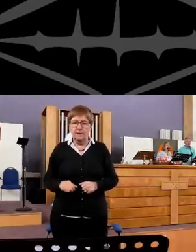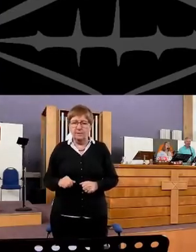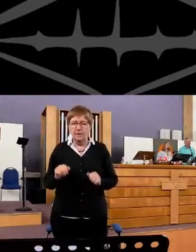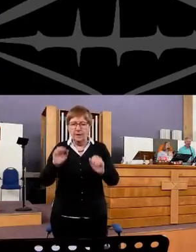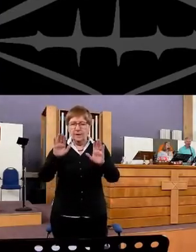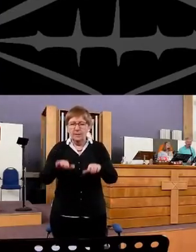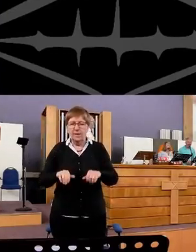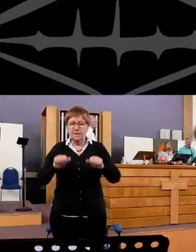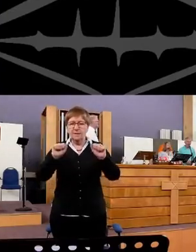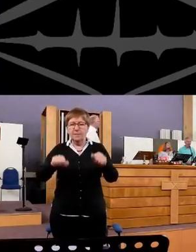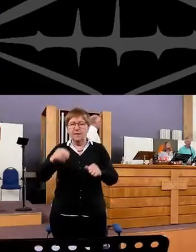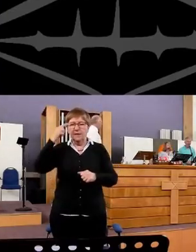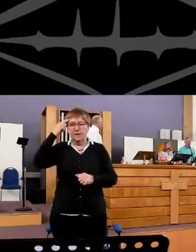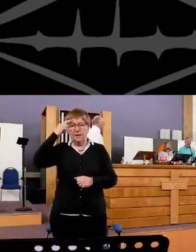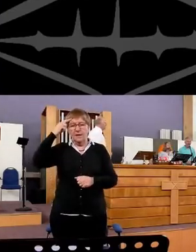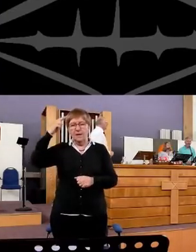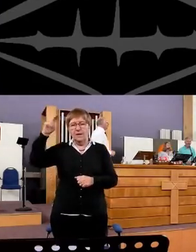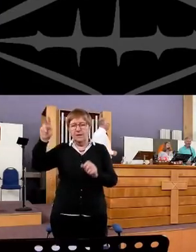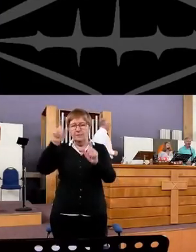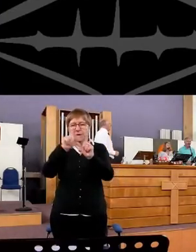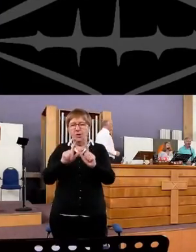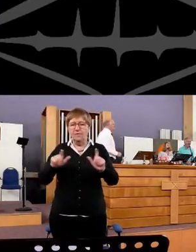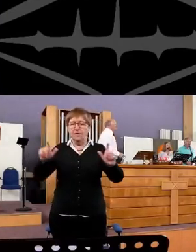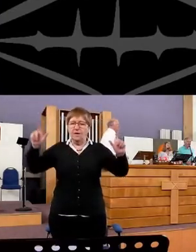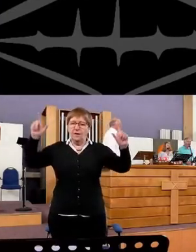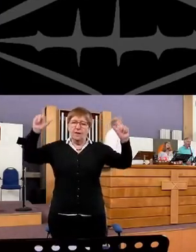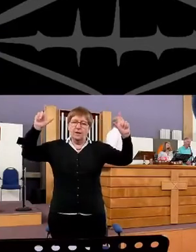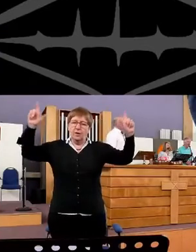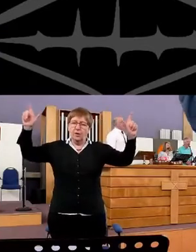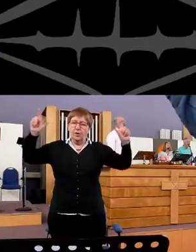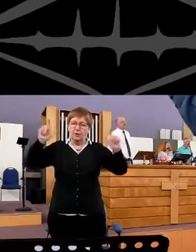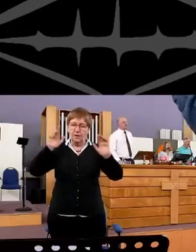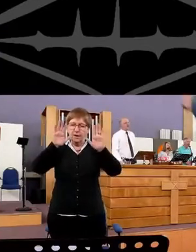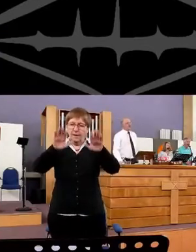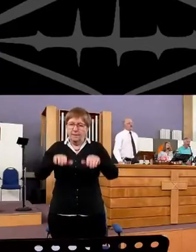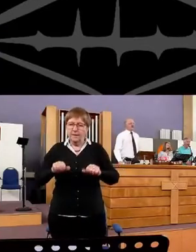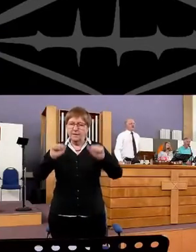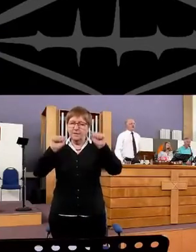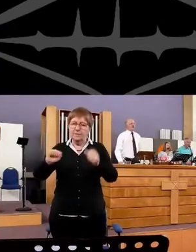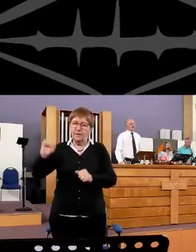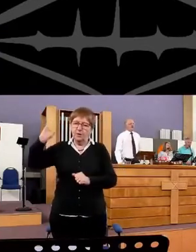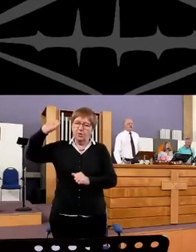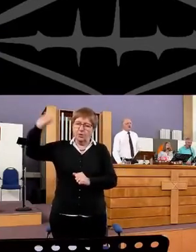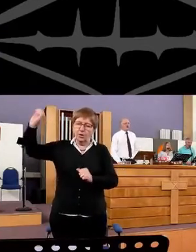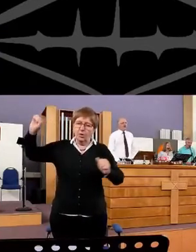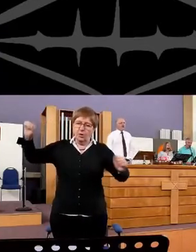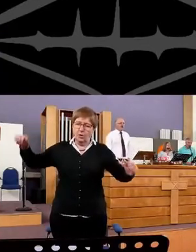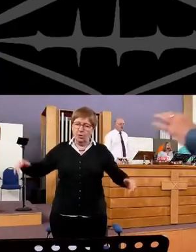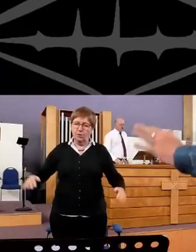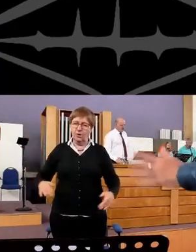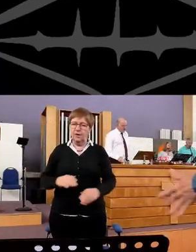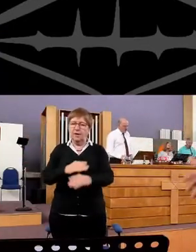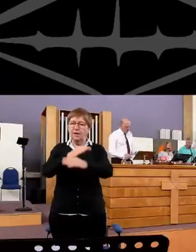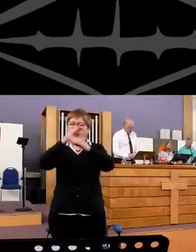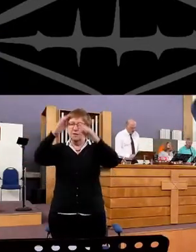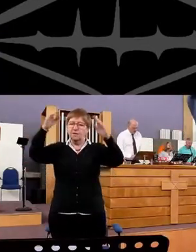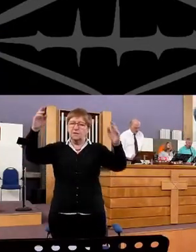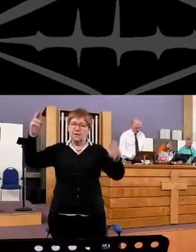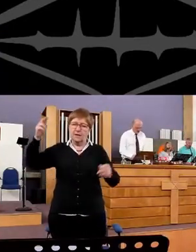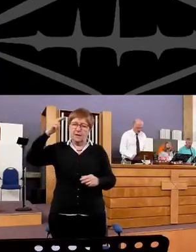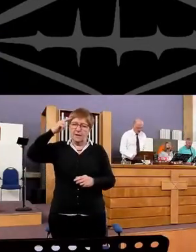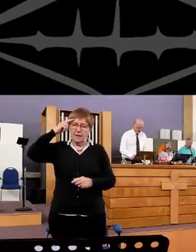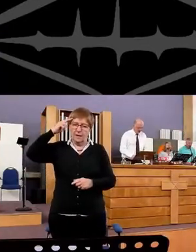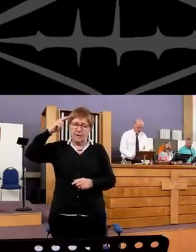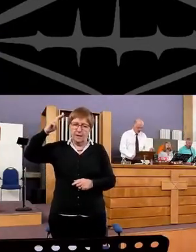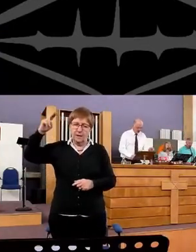Blessed be the name of the Lord Blessed be your holy name